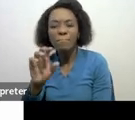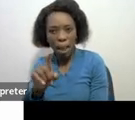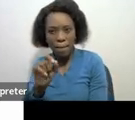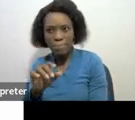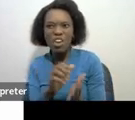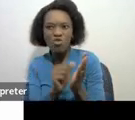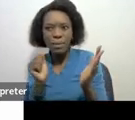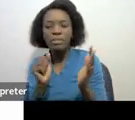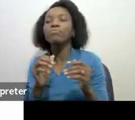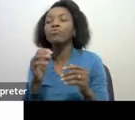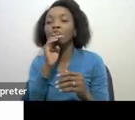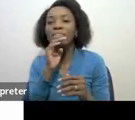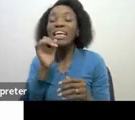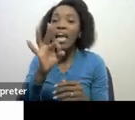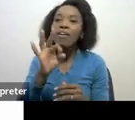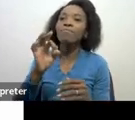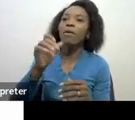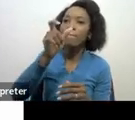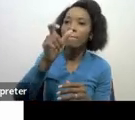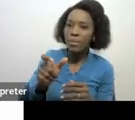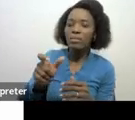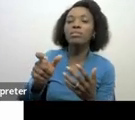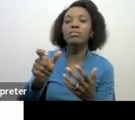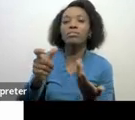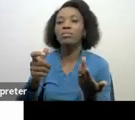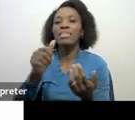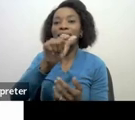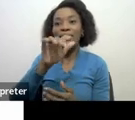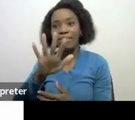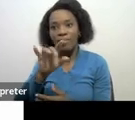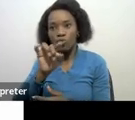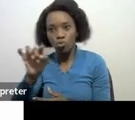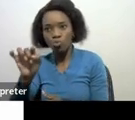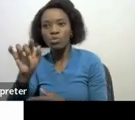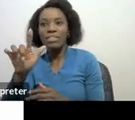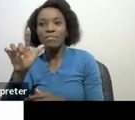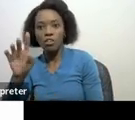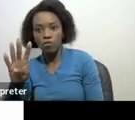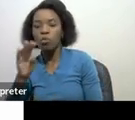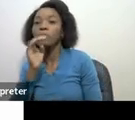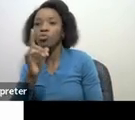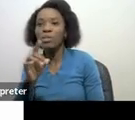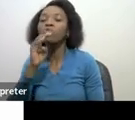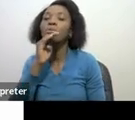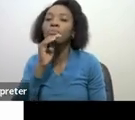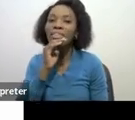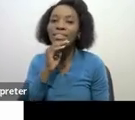65 to 74 the tax rebate is only at 9,000 what happens is that 16